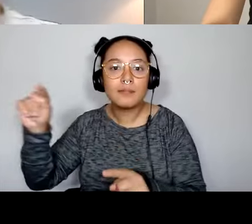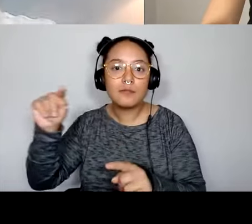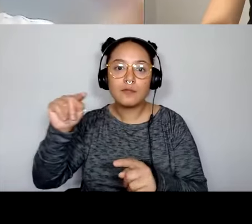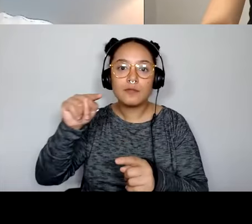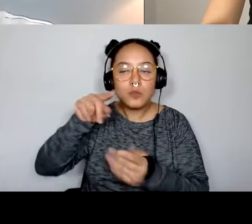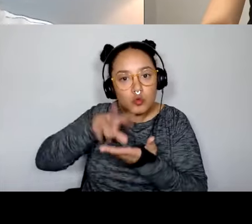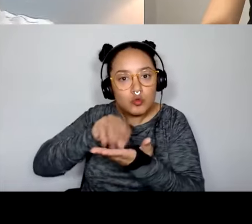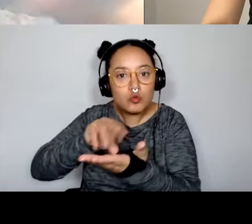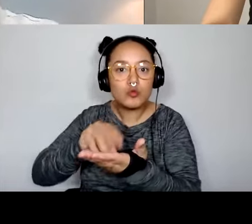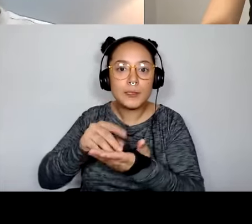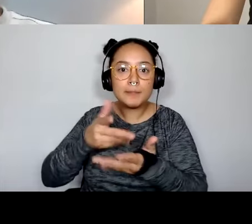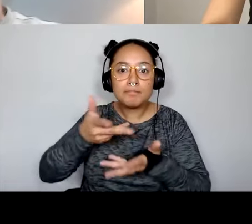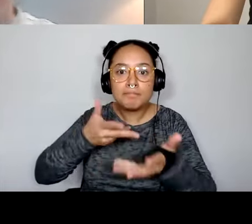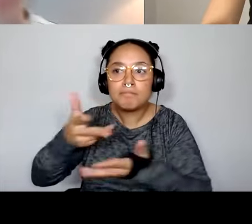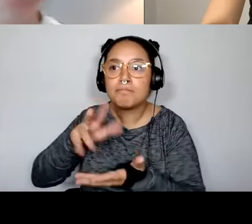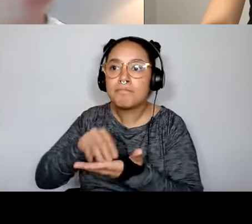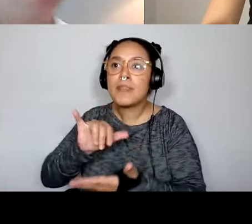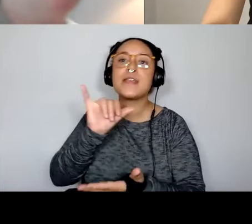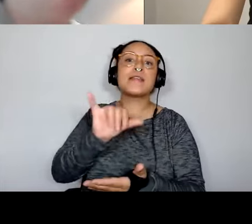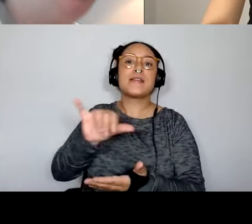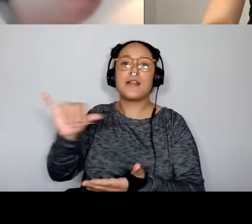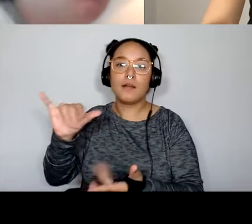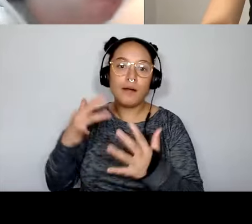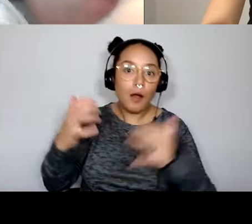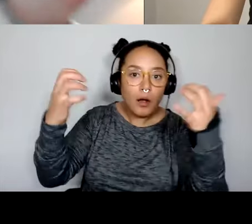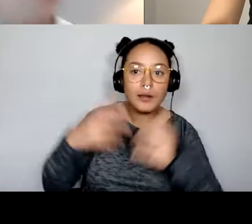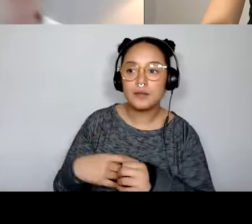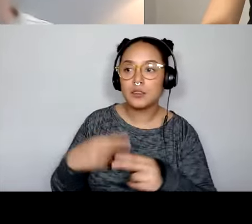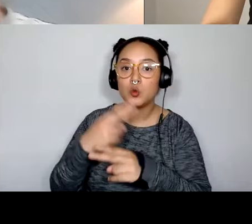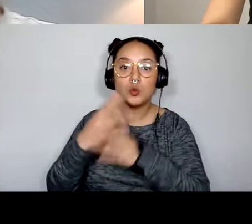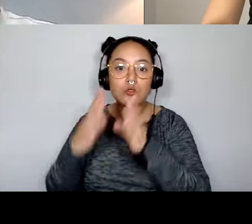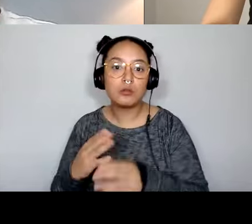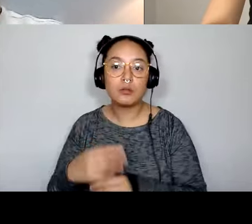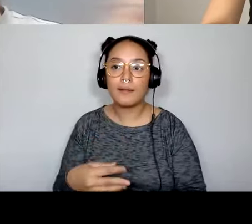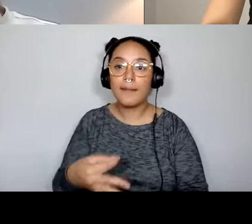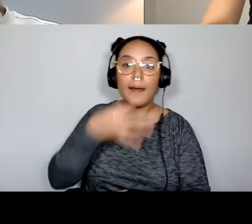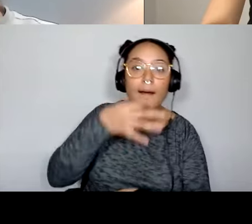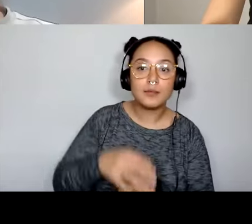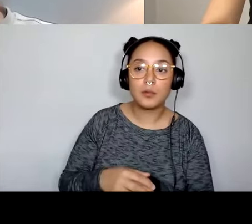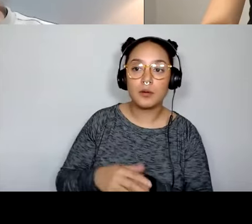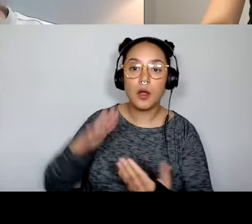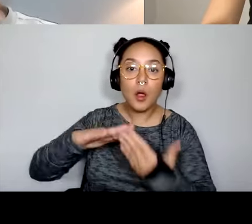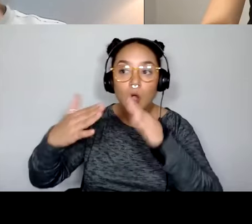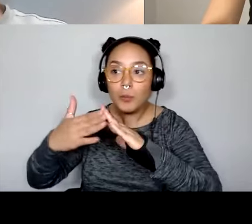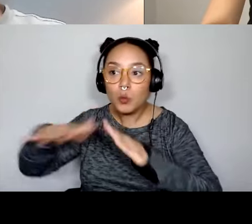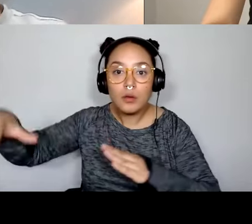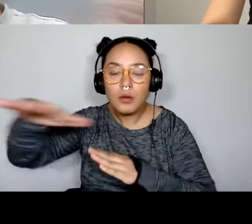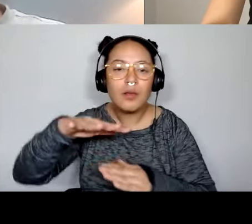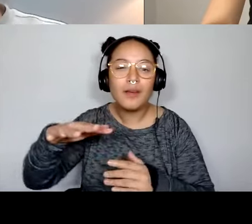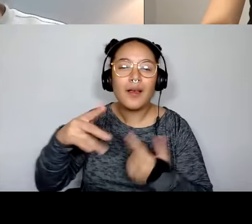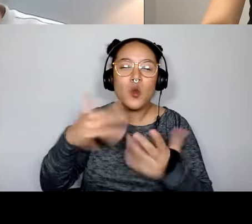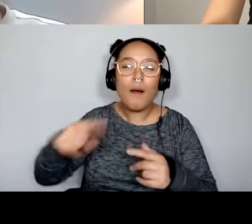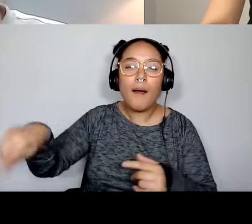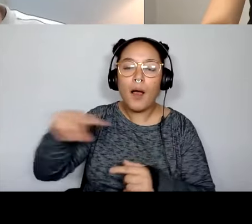through talking to audiences, experts, end users, or community members. You don't want them to be doing just a purely, um,